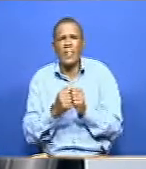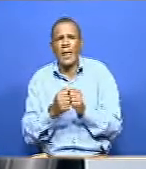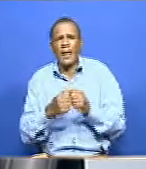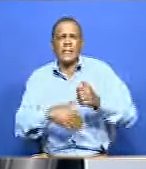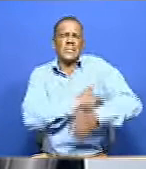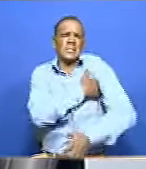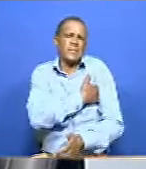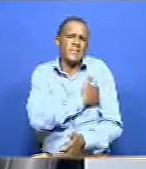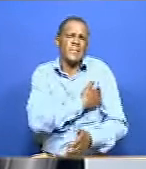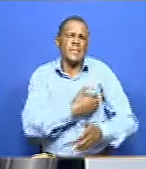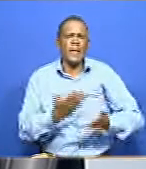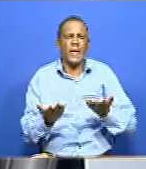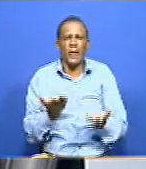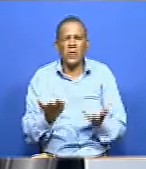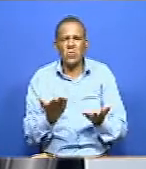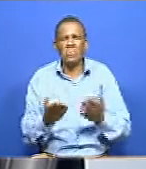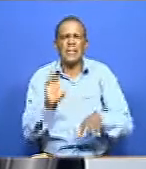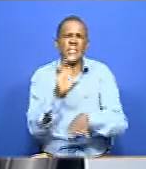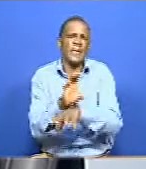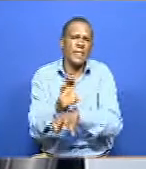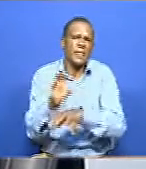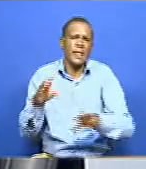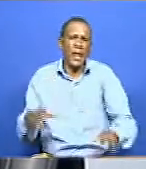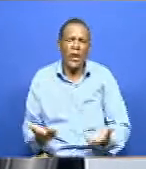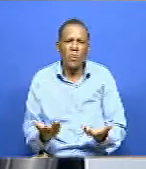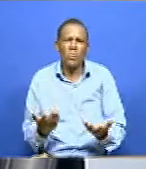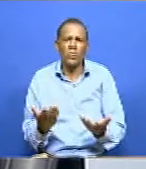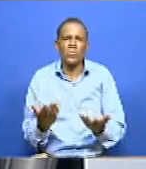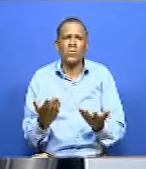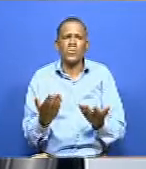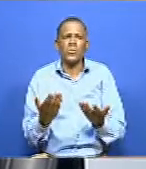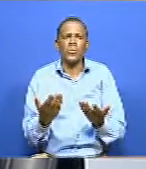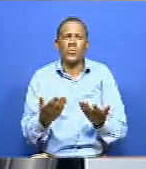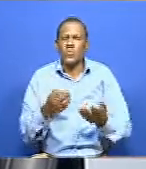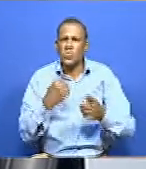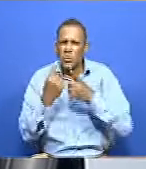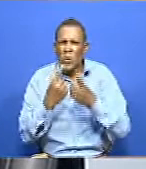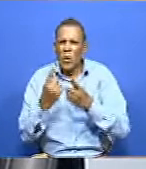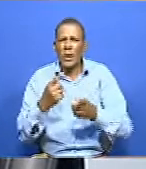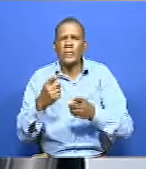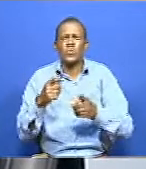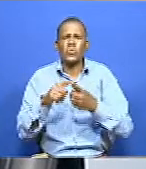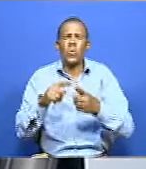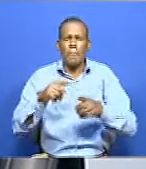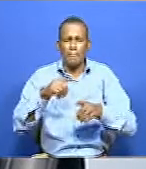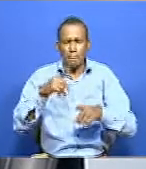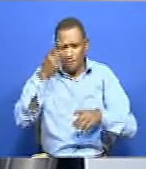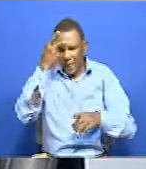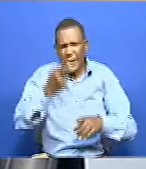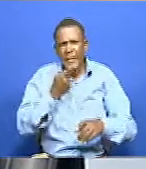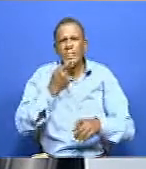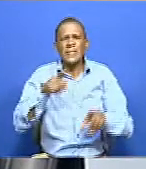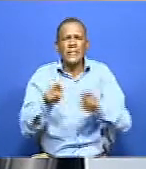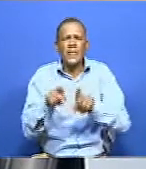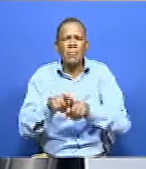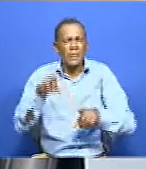chiefs? How can you work with local churches? How, again, do you reach parents? How do you educate parents of these children